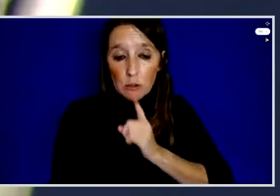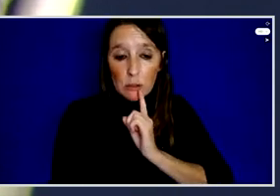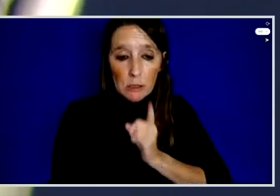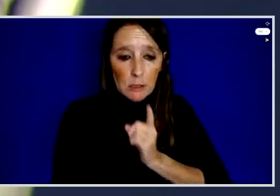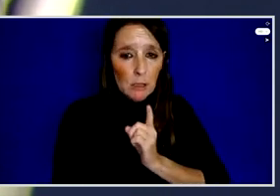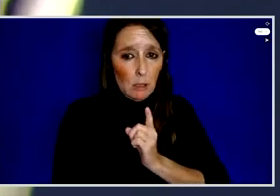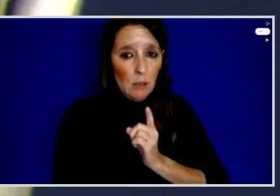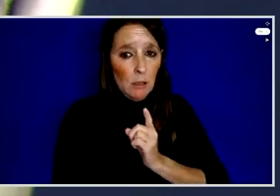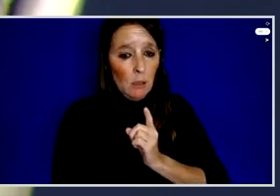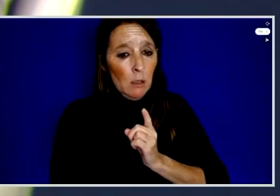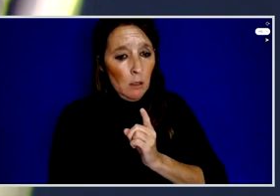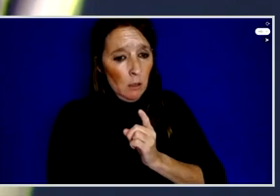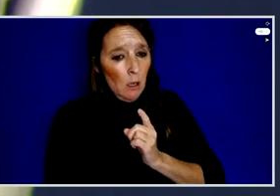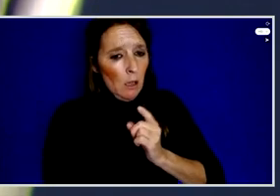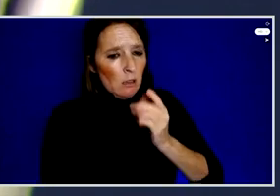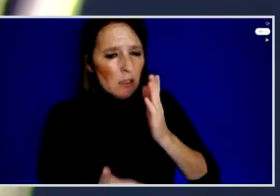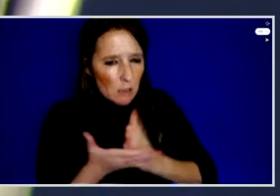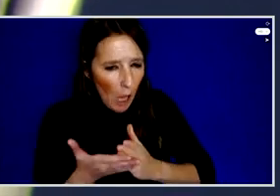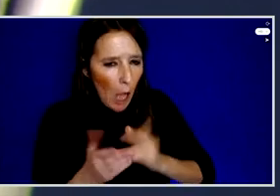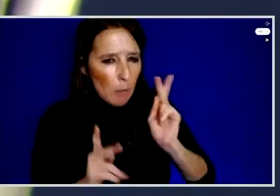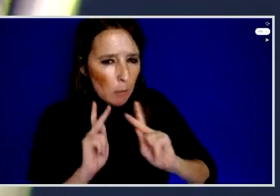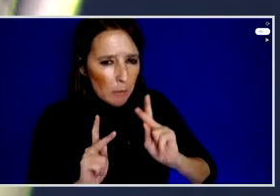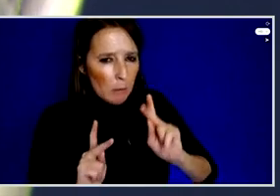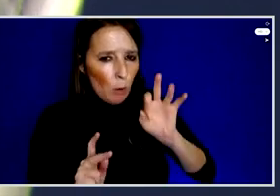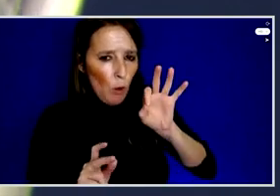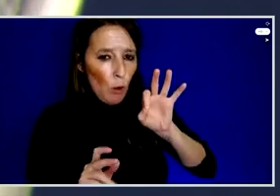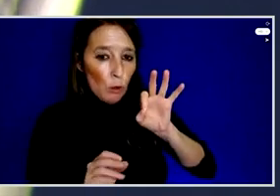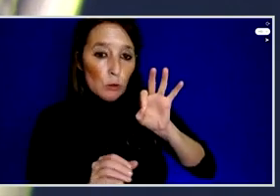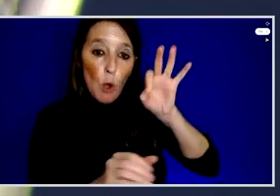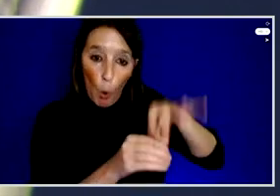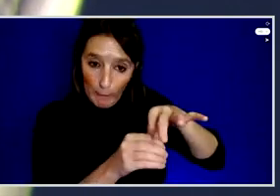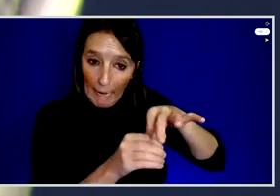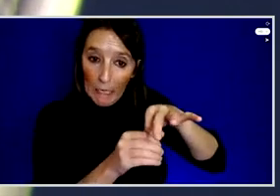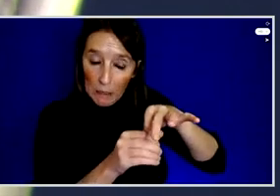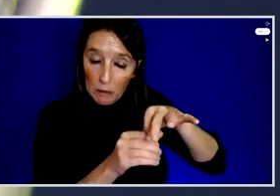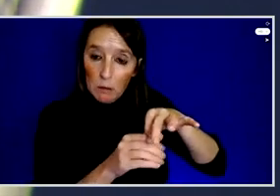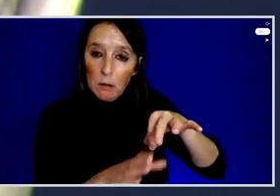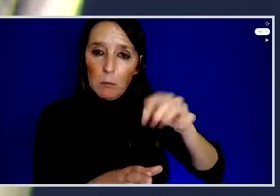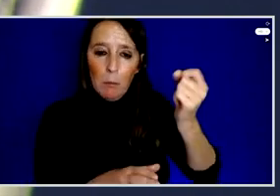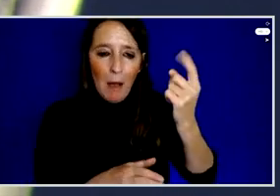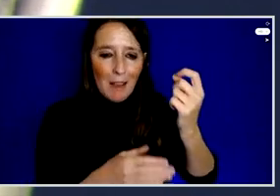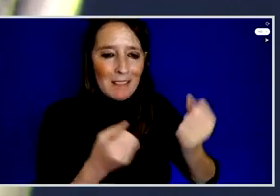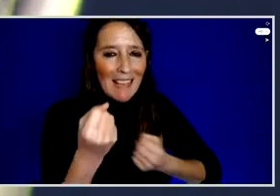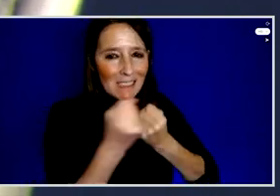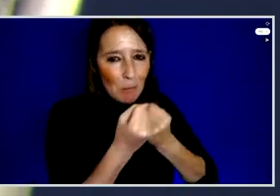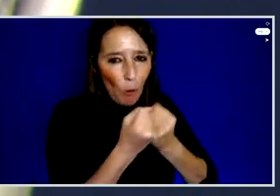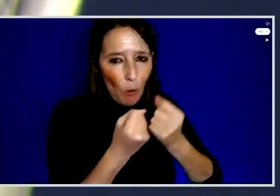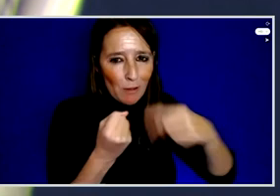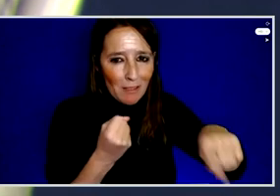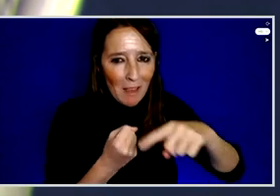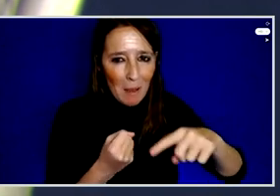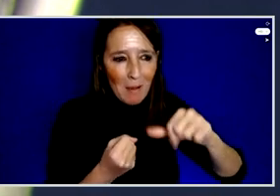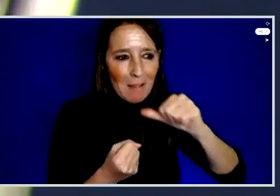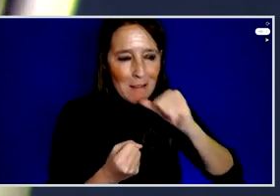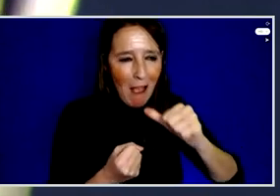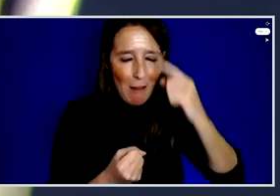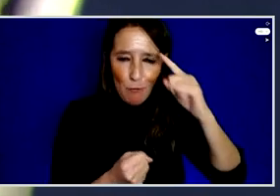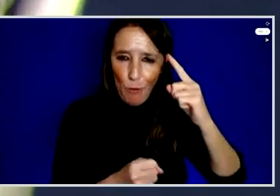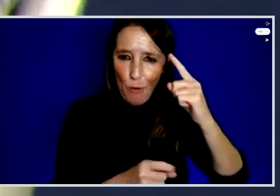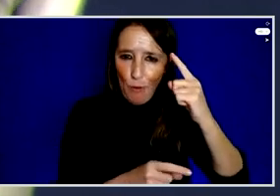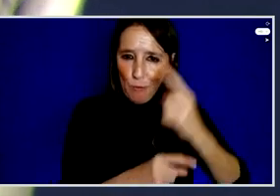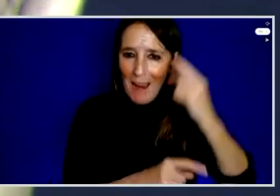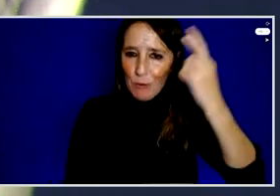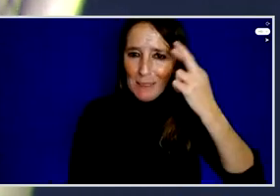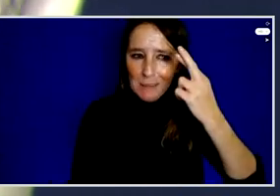there but many times donors tend to support invested reporters for not their core activity but to do something else